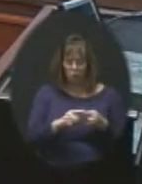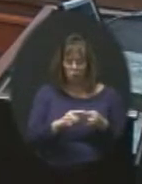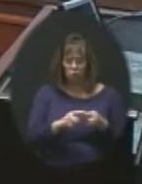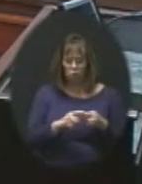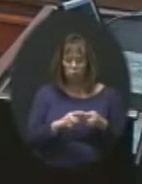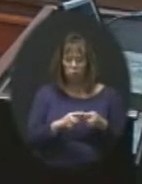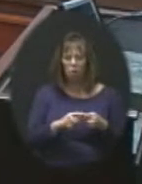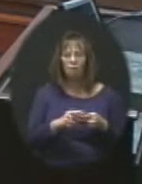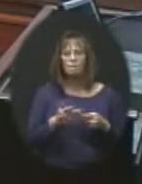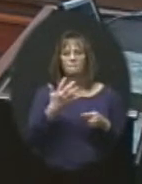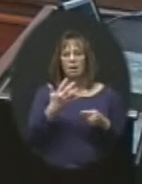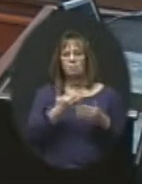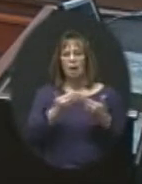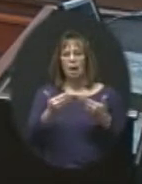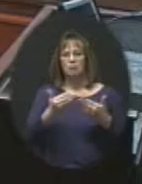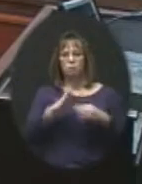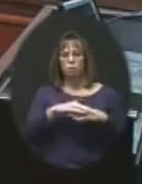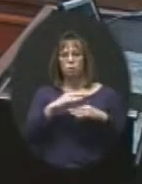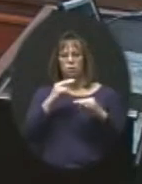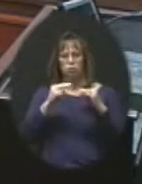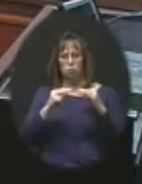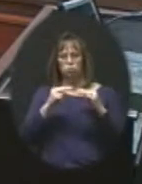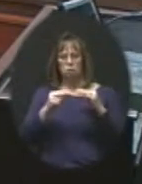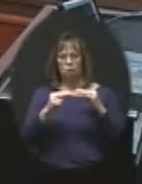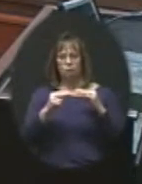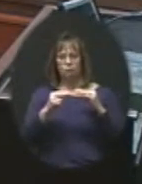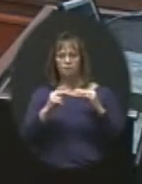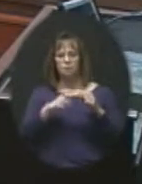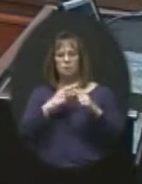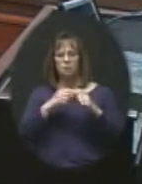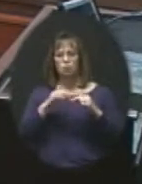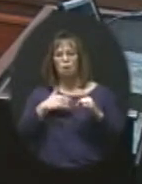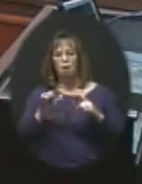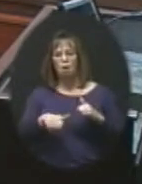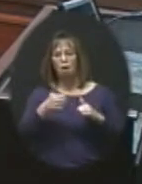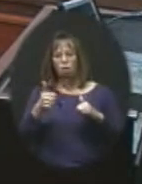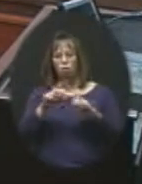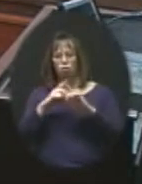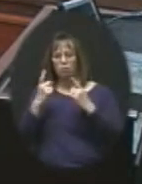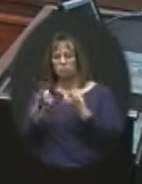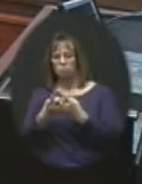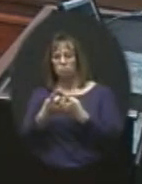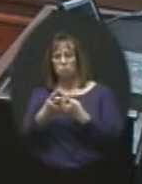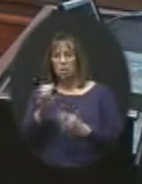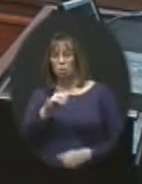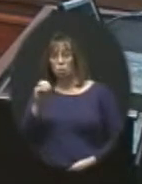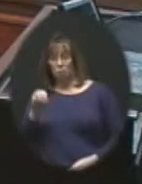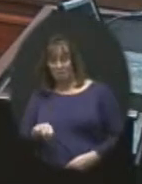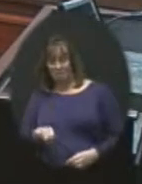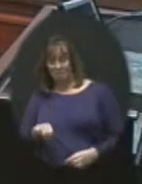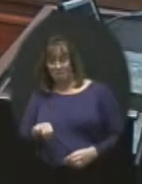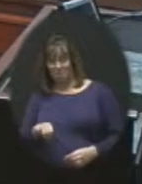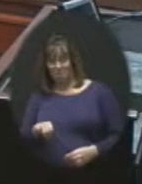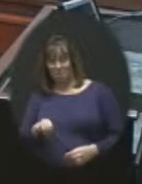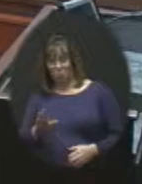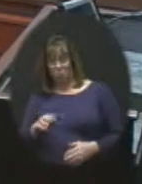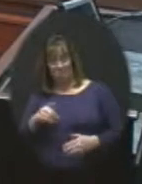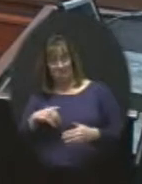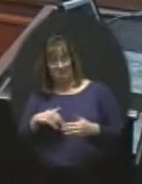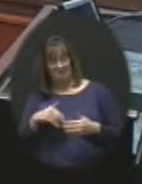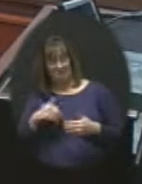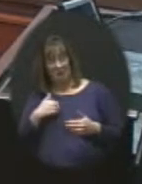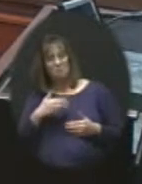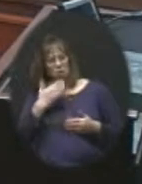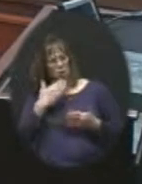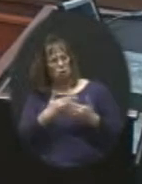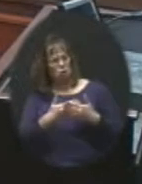even just five items on the negotiations. Okay. And then you had other districts such as the Olathe that we came in and said, you know what, we've got a